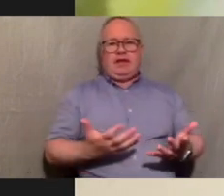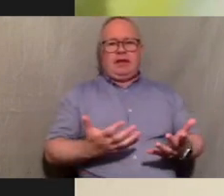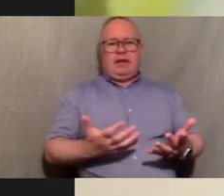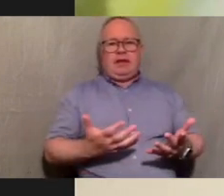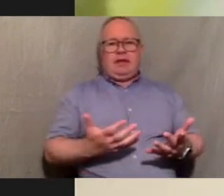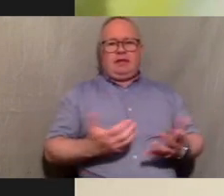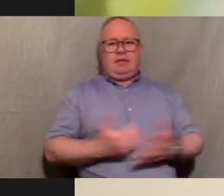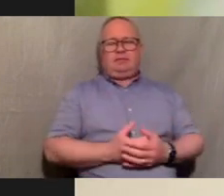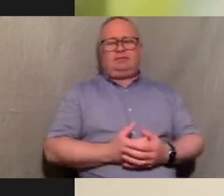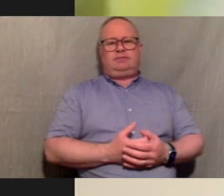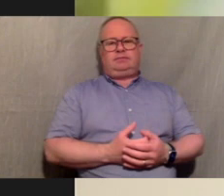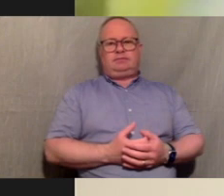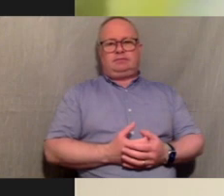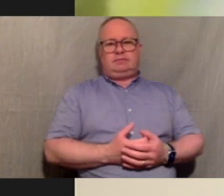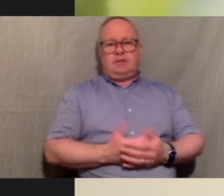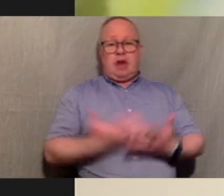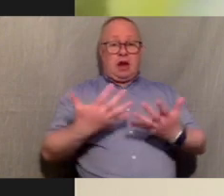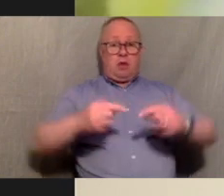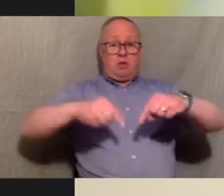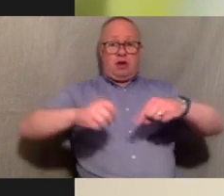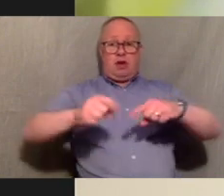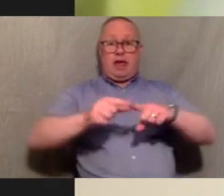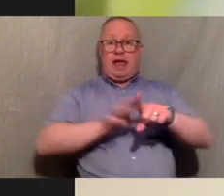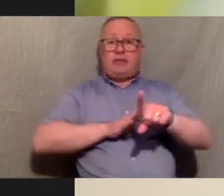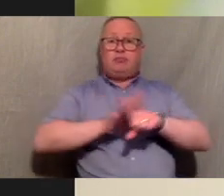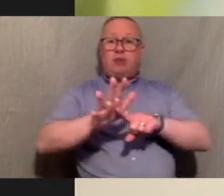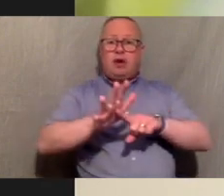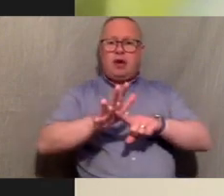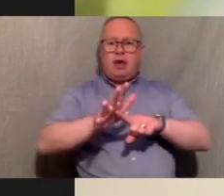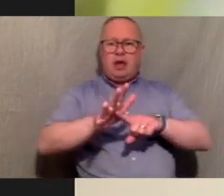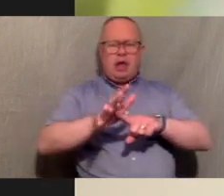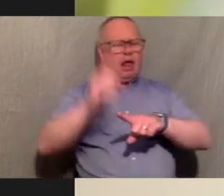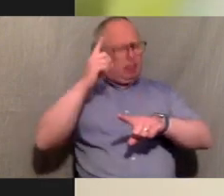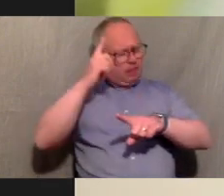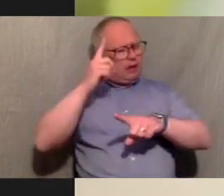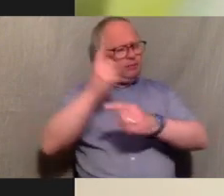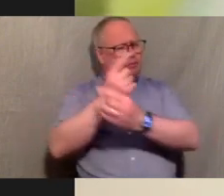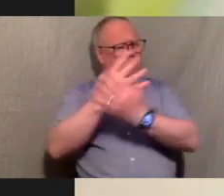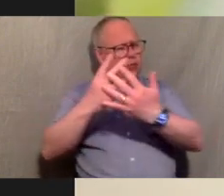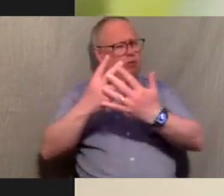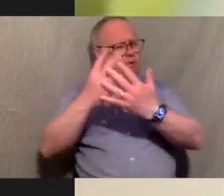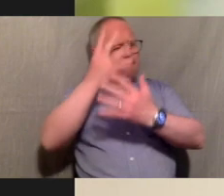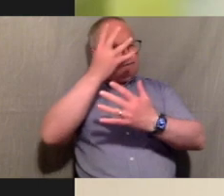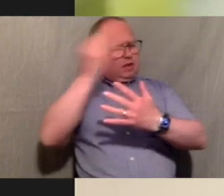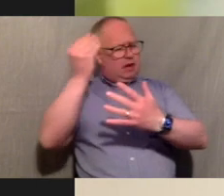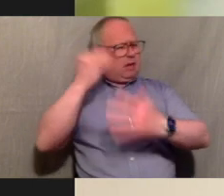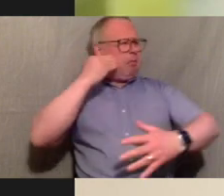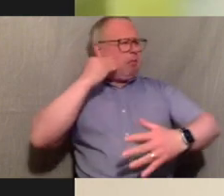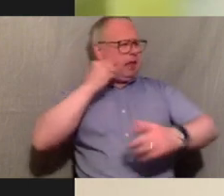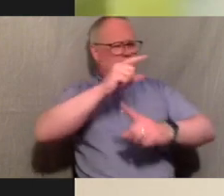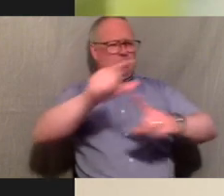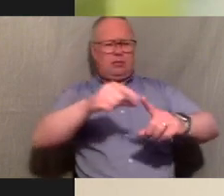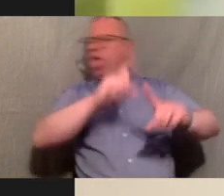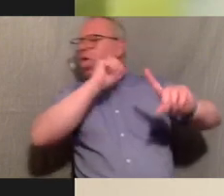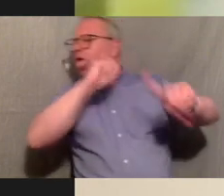the whole planning in edinburgh we're all very much like i feel like a lot of people forget that scotland has a black community and like to forget that black people exist here